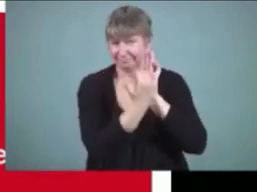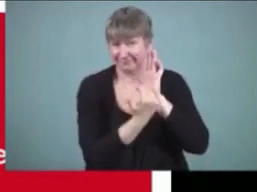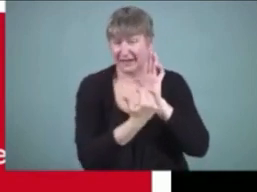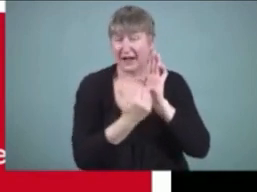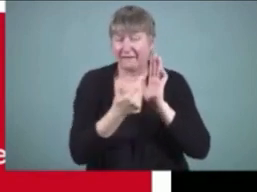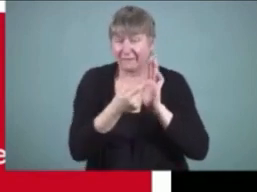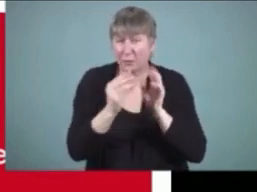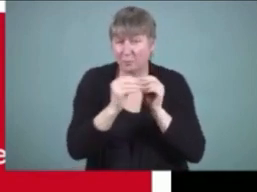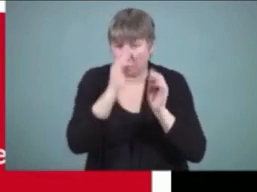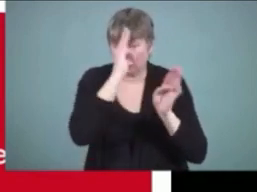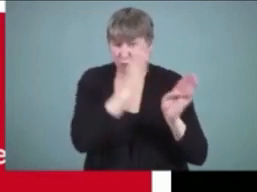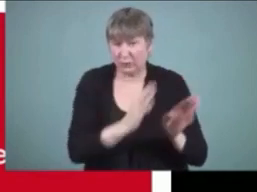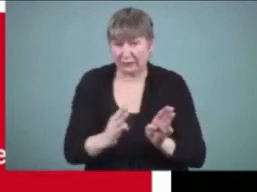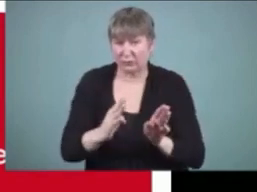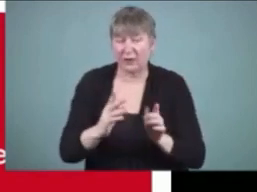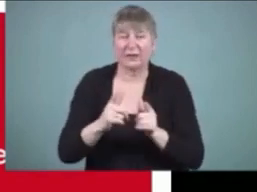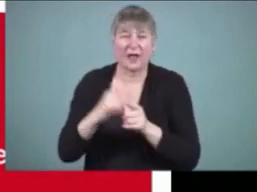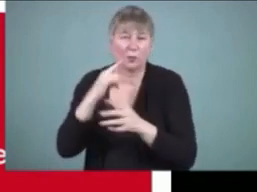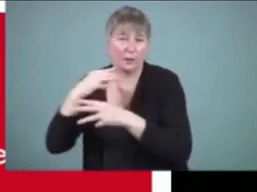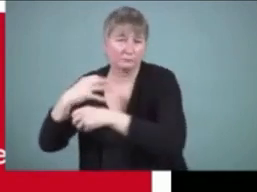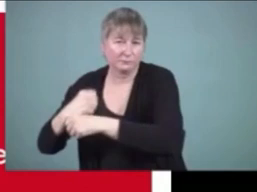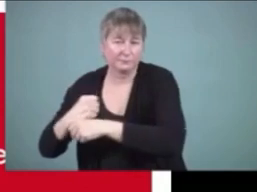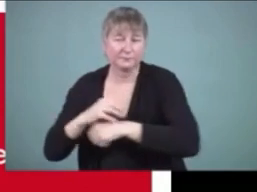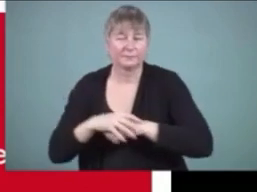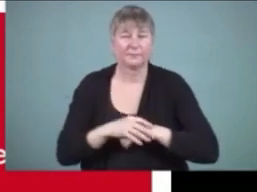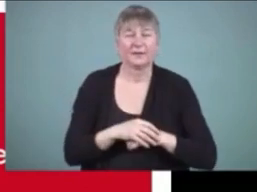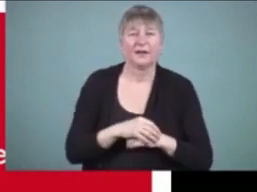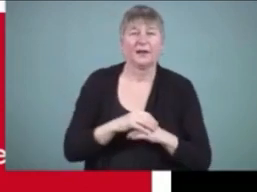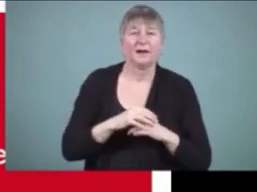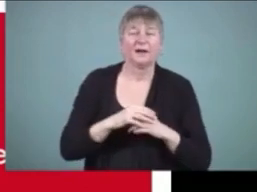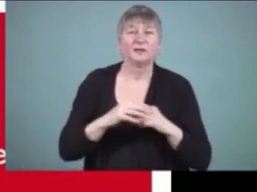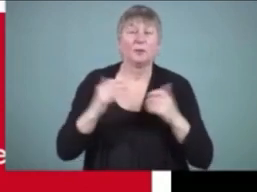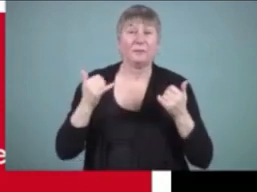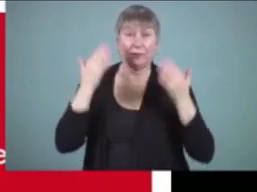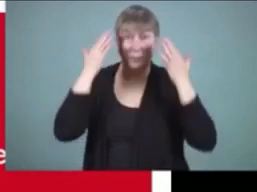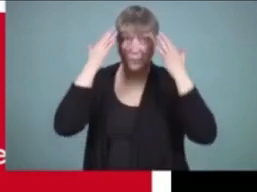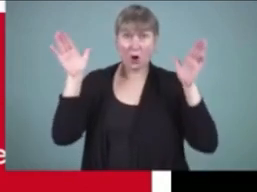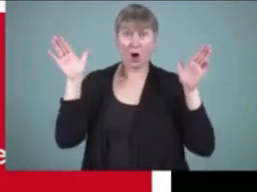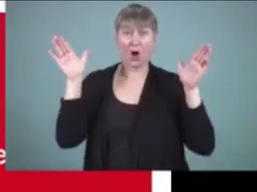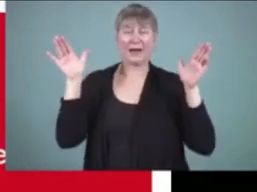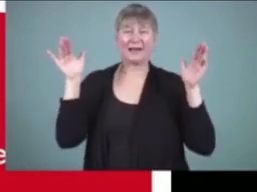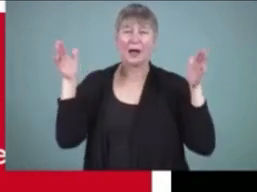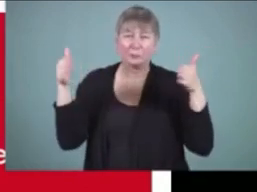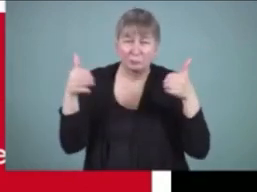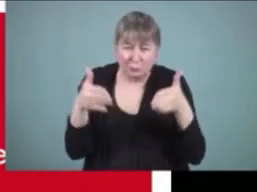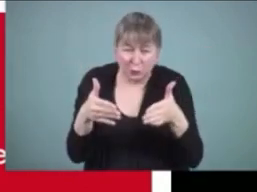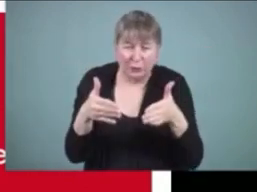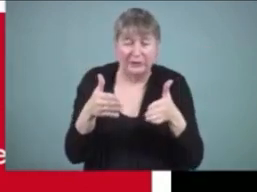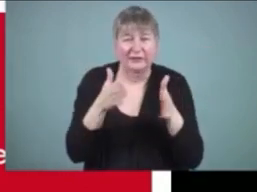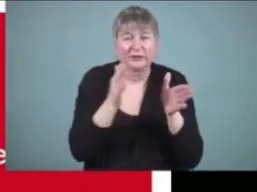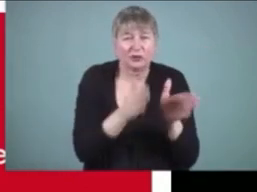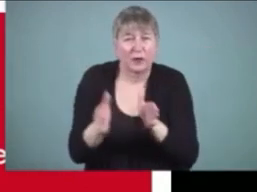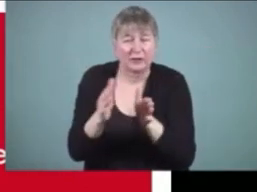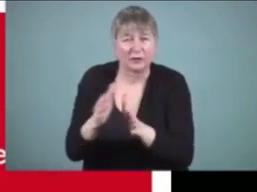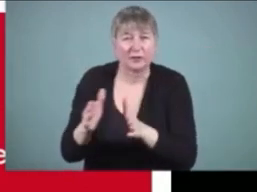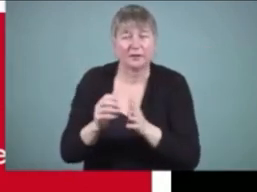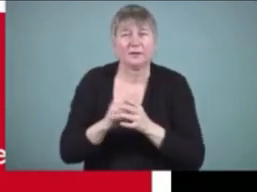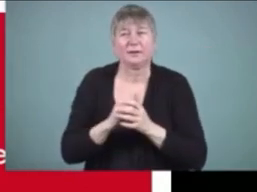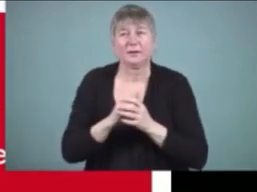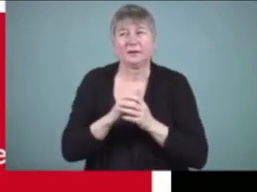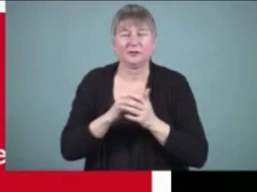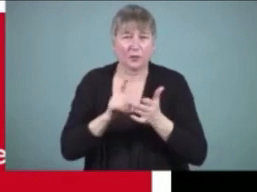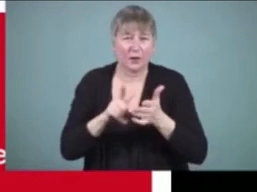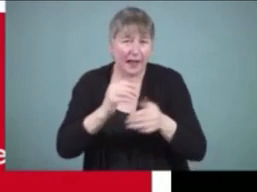less of a broad overview and more specific strategies that you might support you in implementing if you buy a notion of